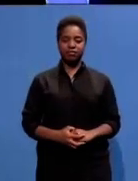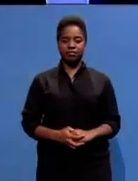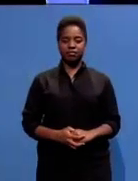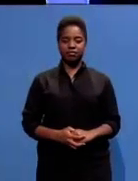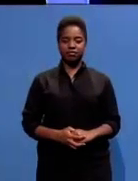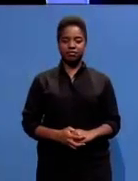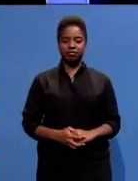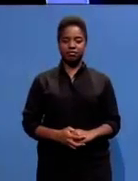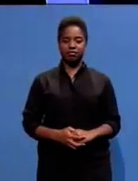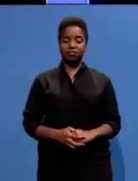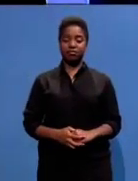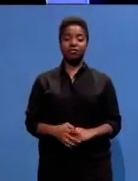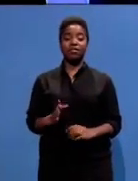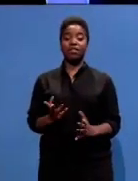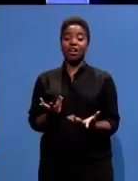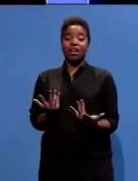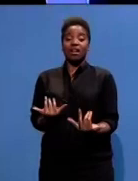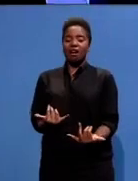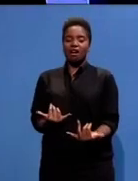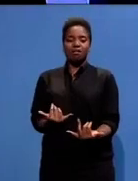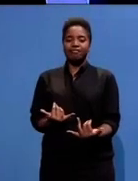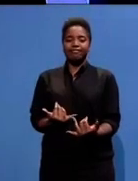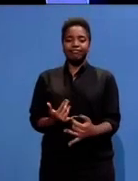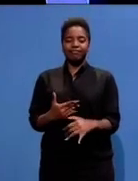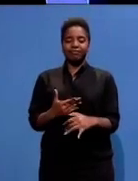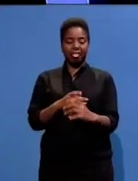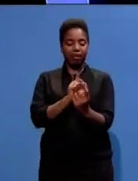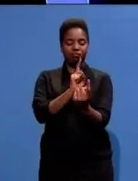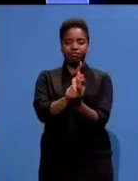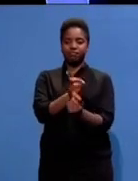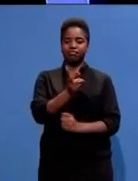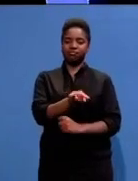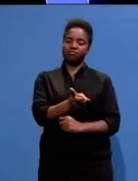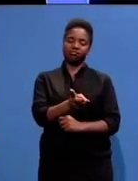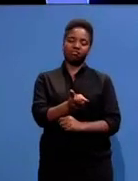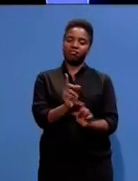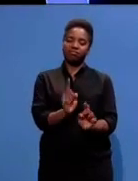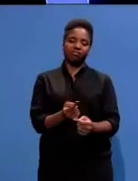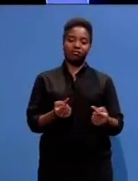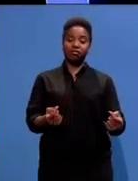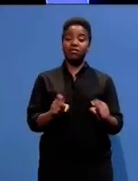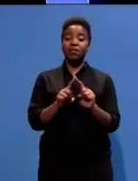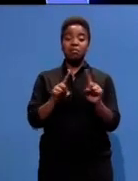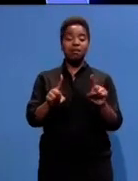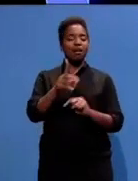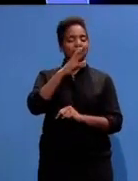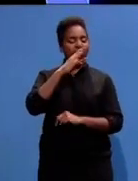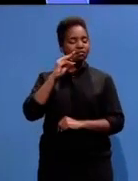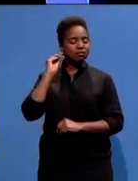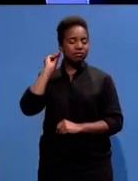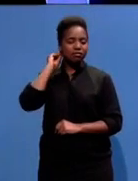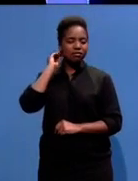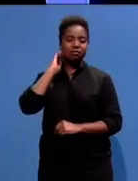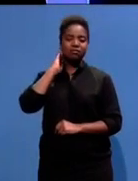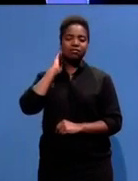All that we are left with now are just memories. Memories of an extraordinary and epic life that captured the minds and hearts across